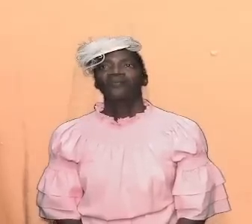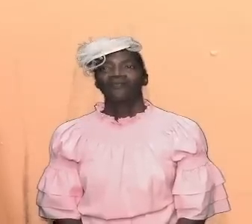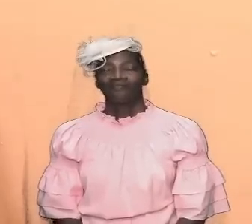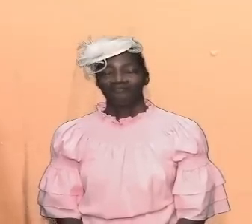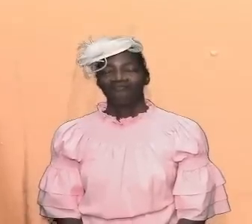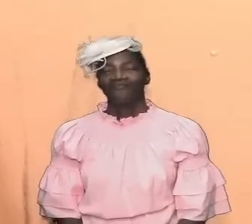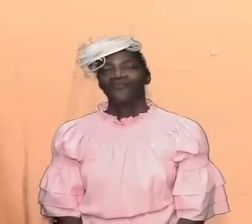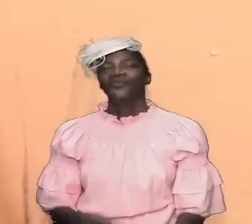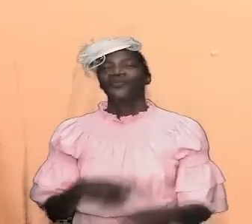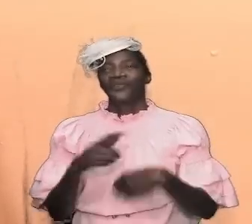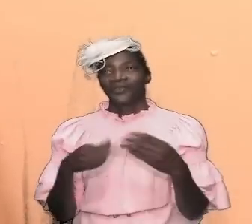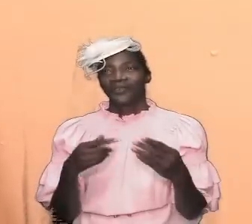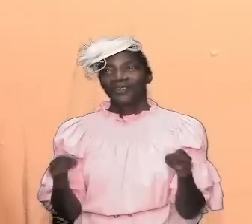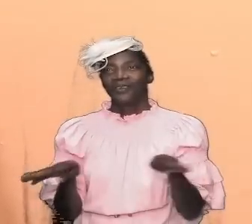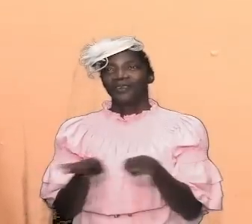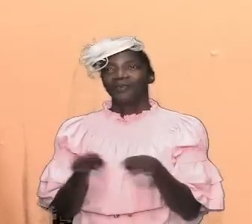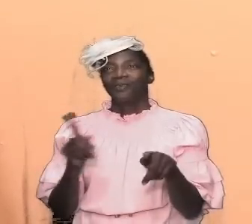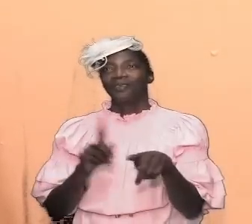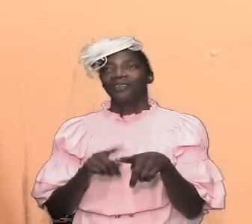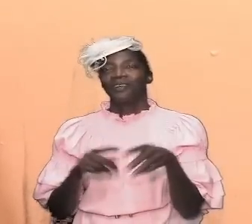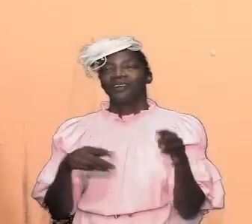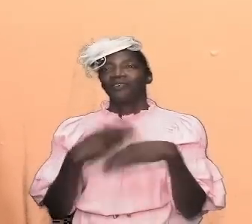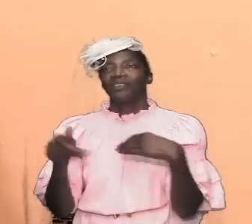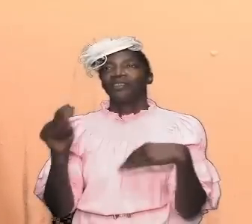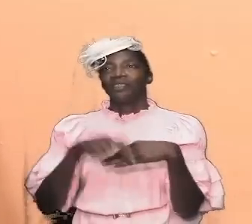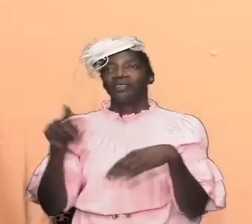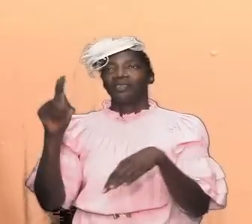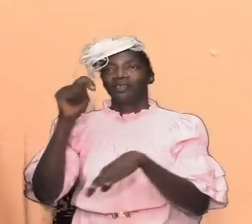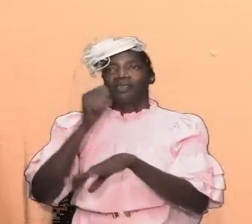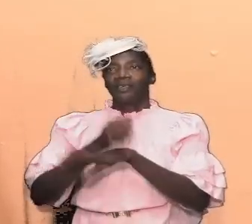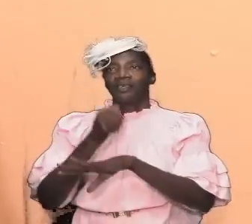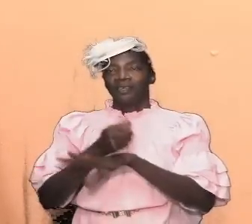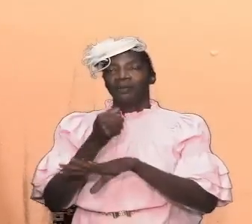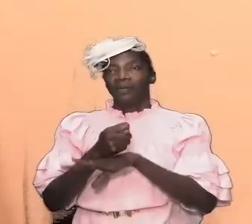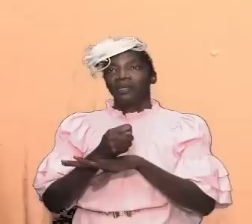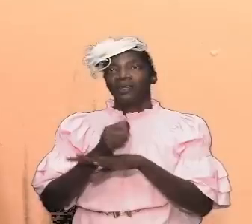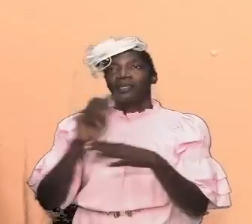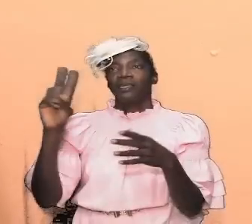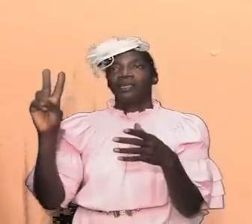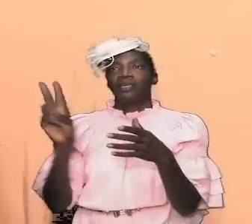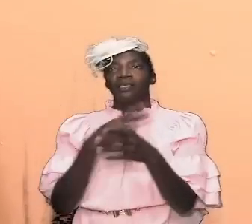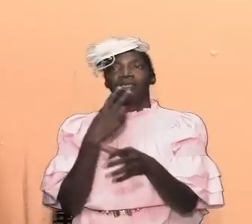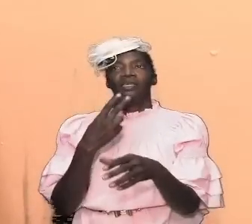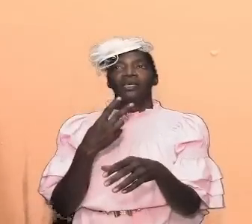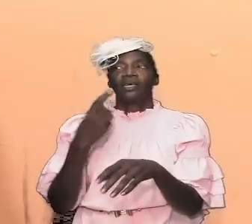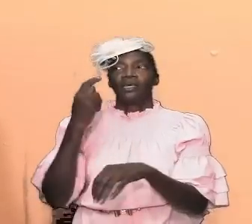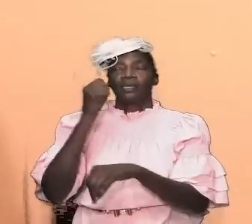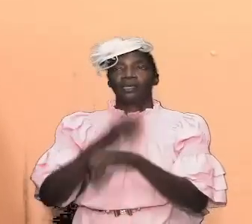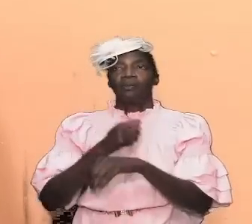the time after this tabernacle which is the second tabernacle was built